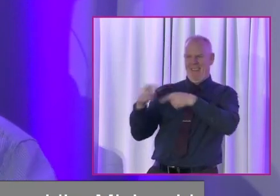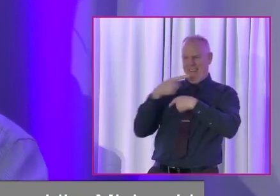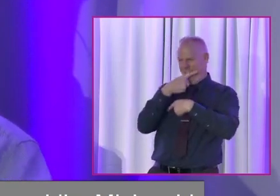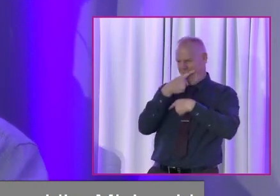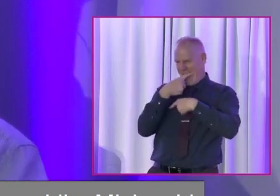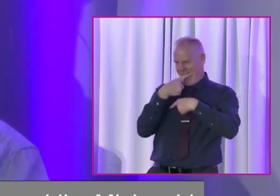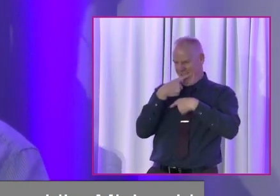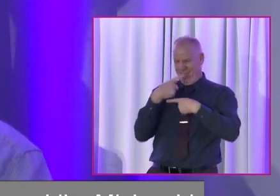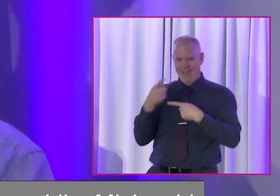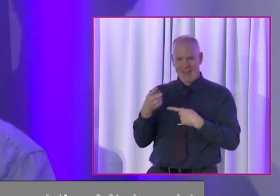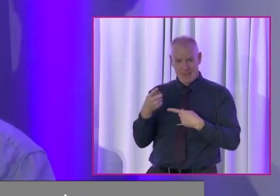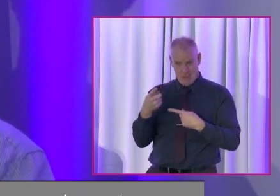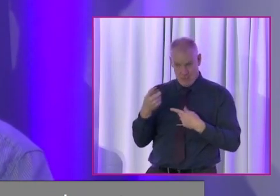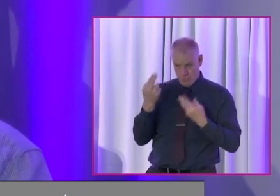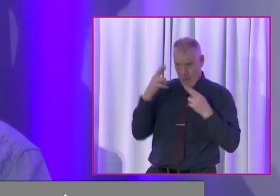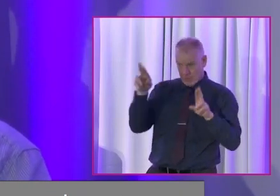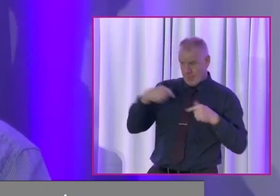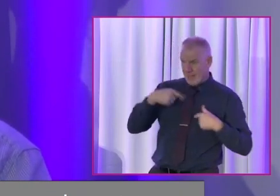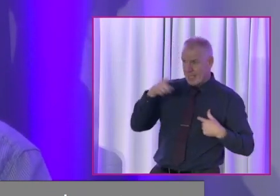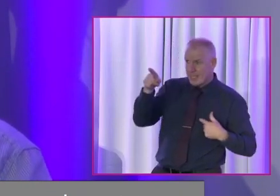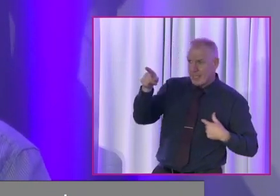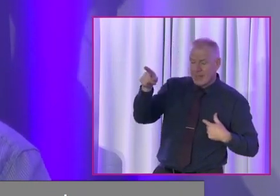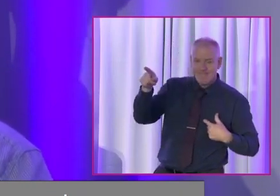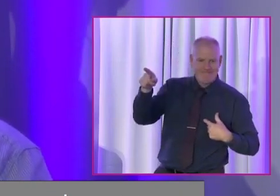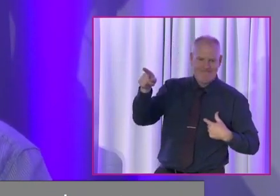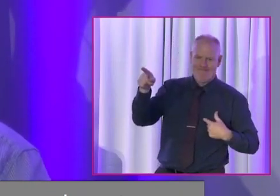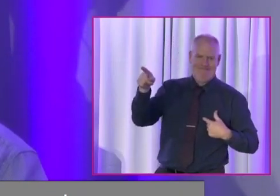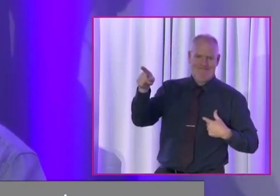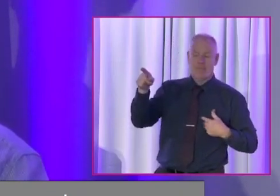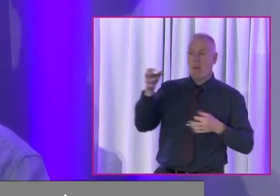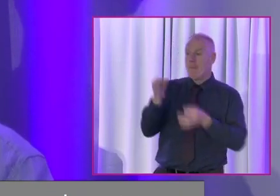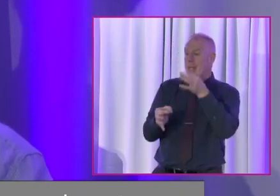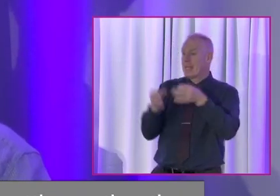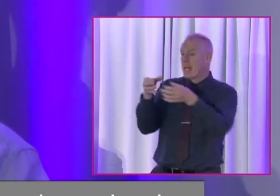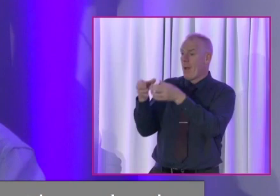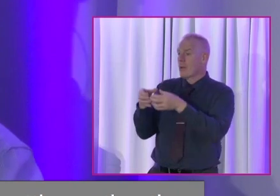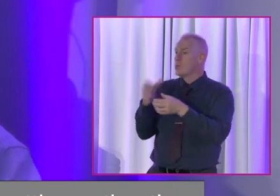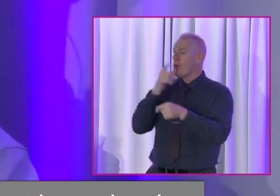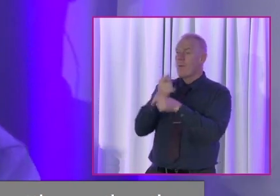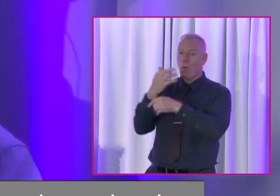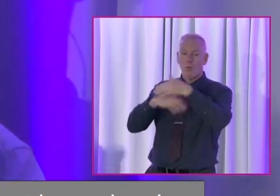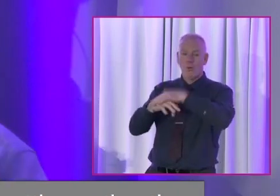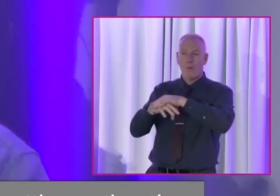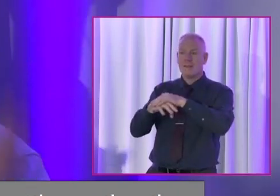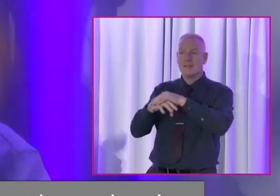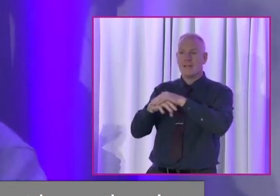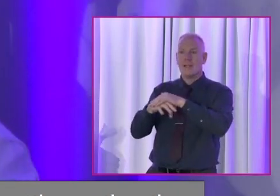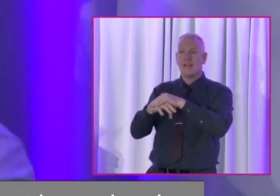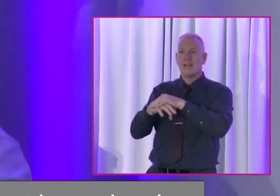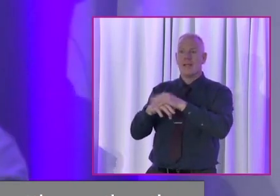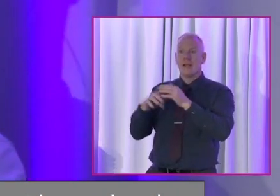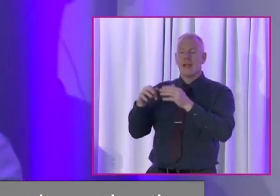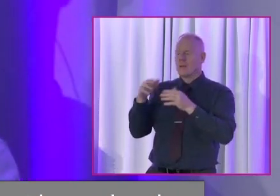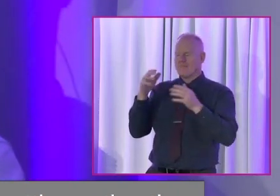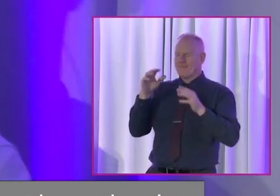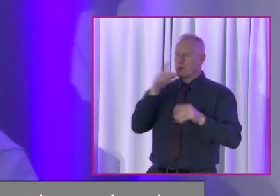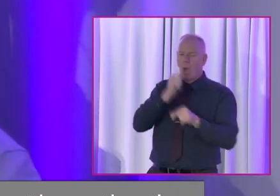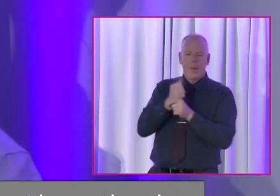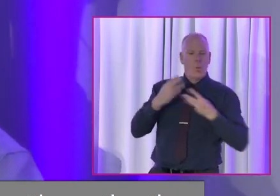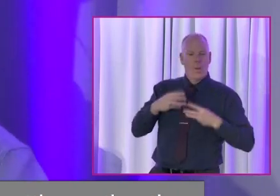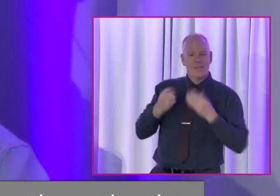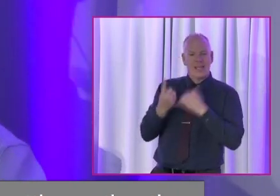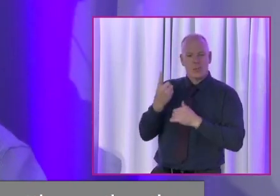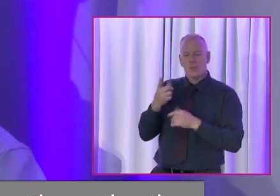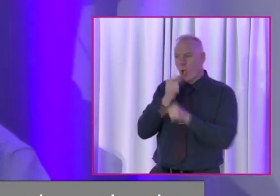are you getting authentic representation? I mean, when a political party wants to talk about women's issues, they will go to the National Women's Council. They will talk from that.